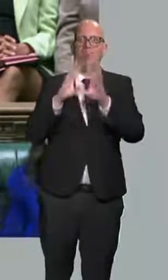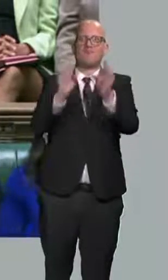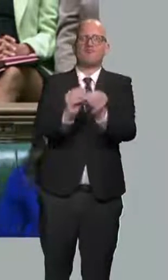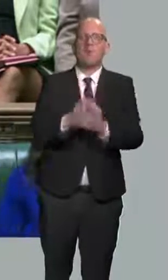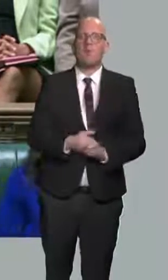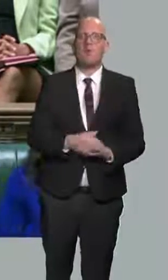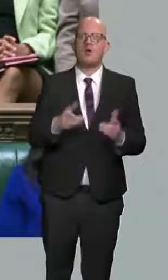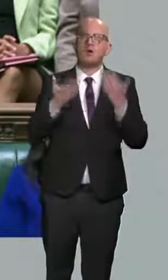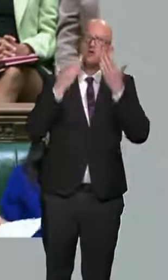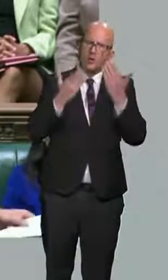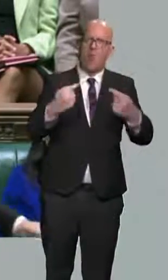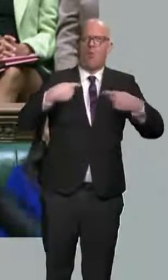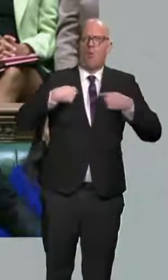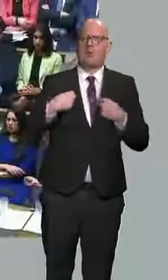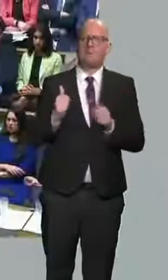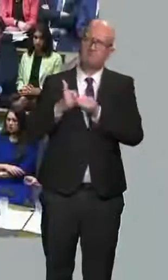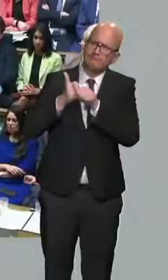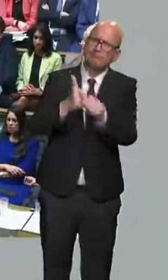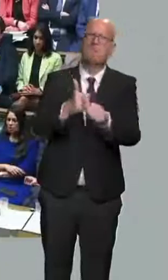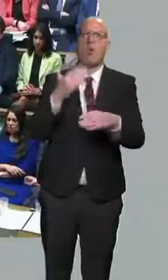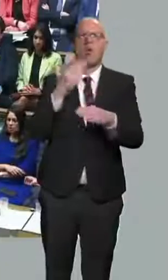families and helping with the cost of living.